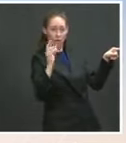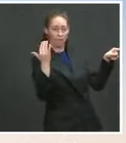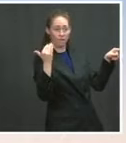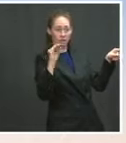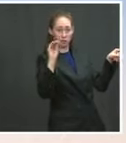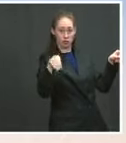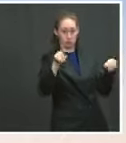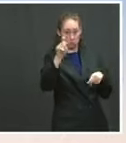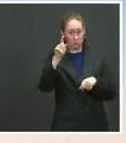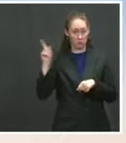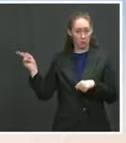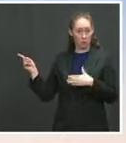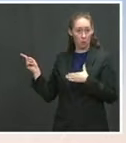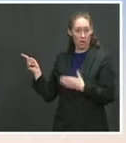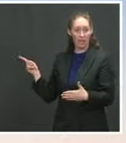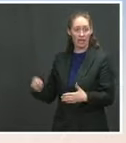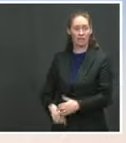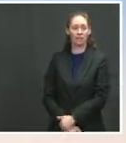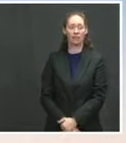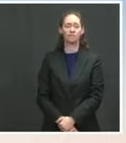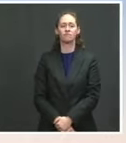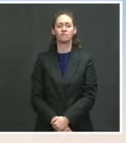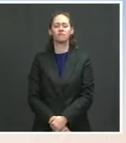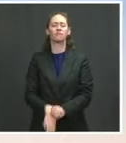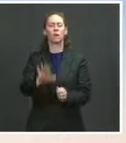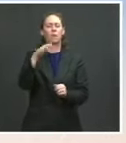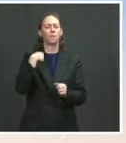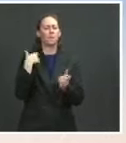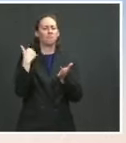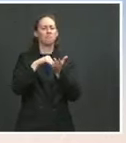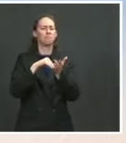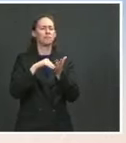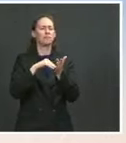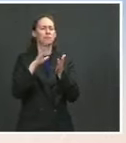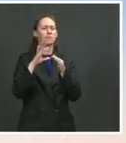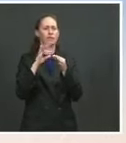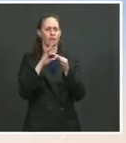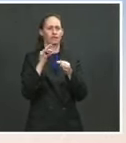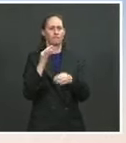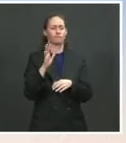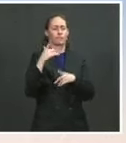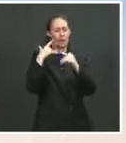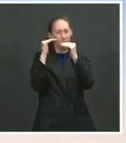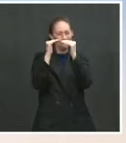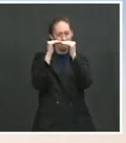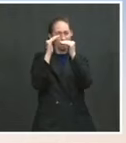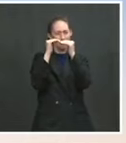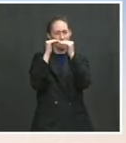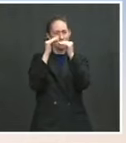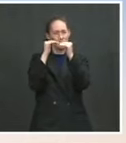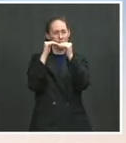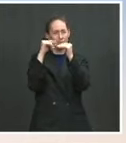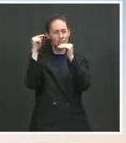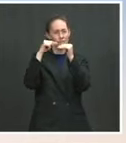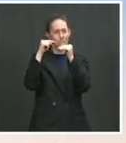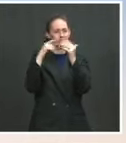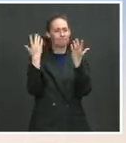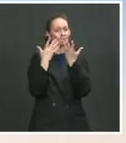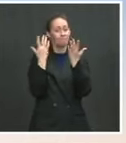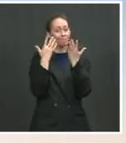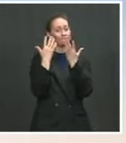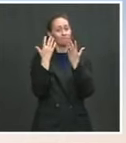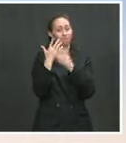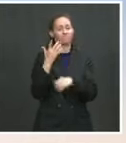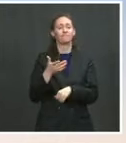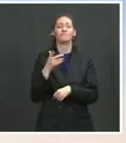MS. Well, let's take a step back. The minimum, the book minimum, was in the President's American Jobs Plan proposal as a proposed